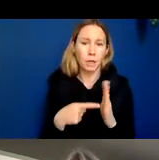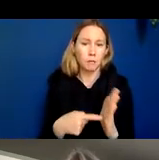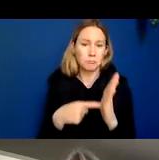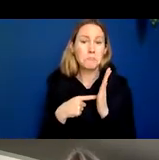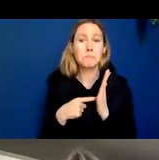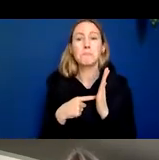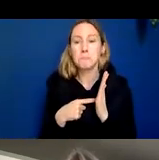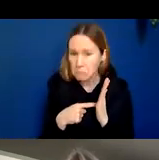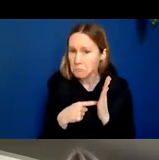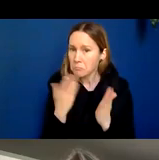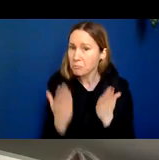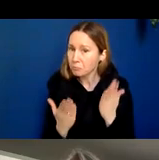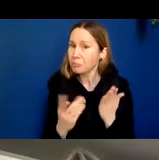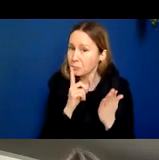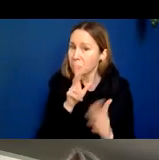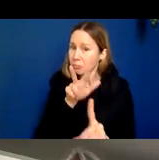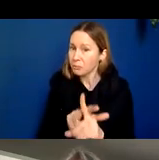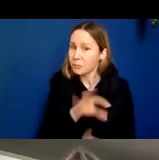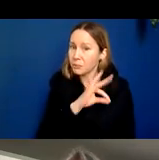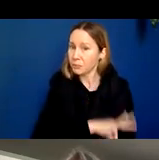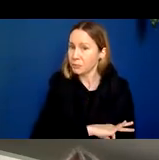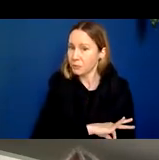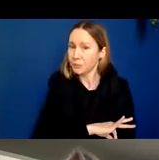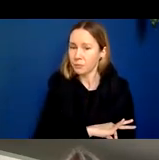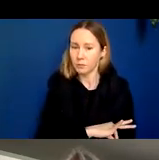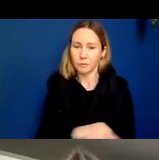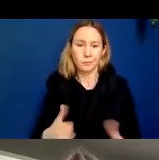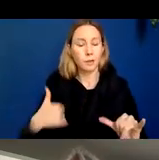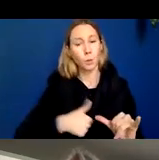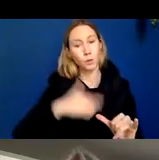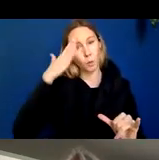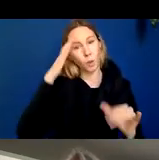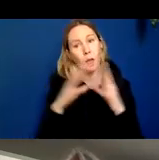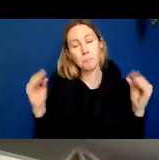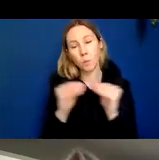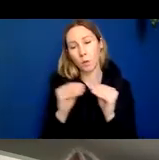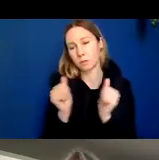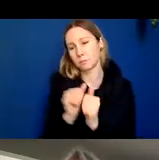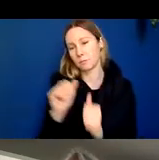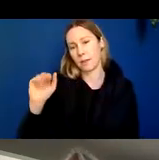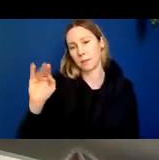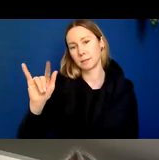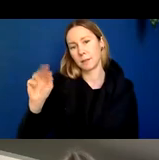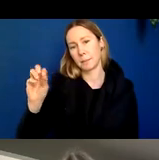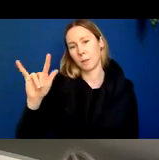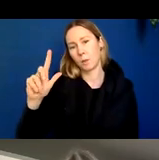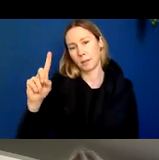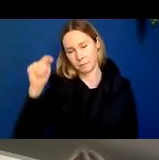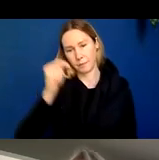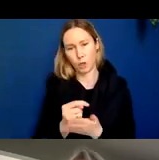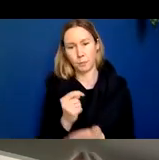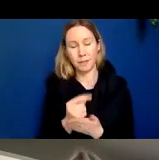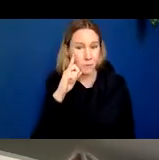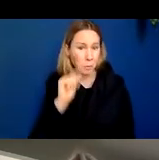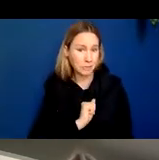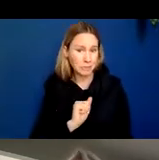whether or not they might be clinically efficacious so we just know a lot more about anti-amyloid therapies I would say that me personally I'm